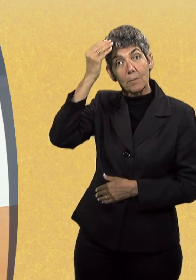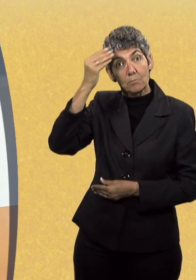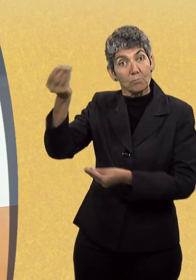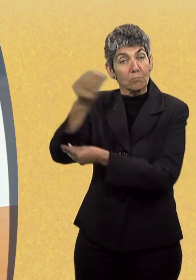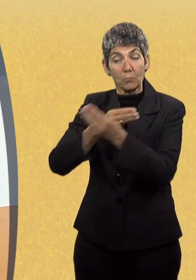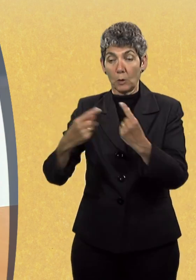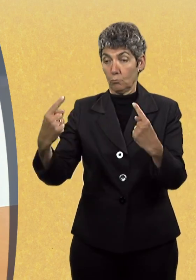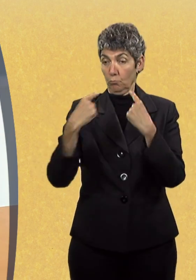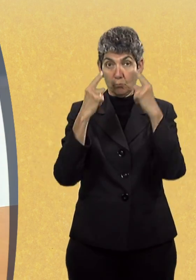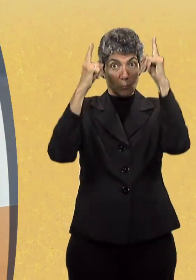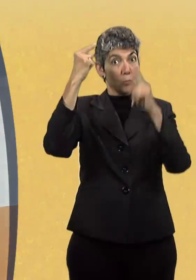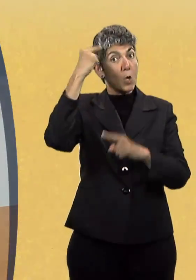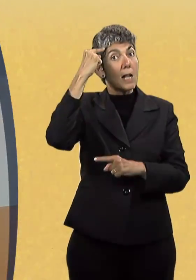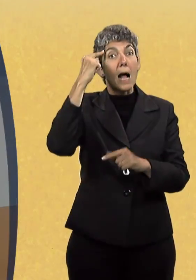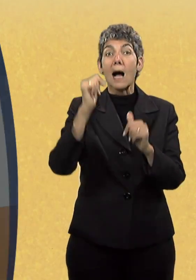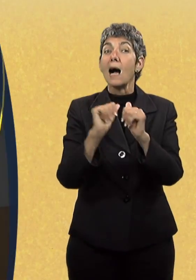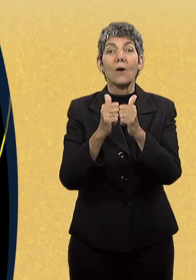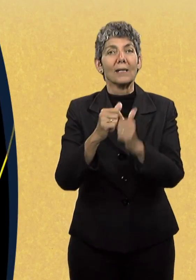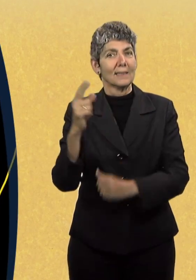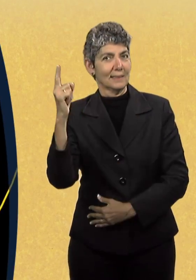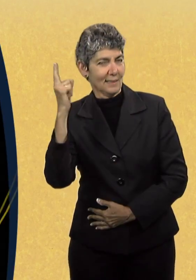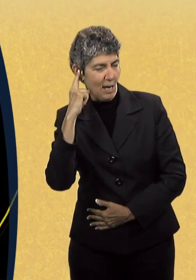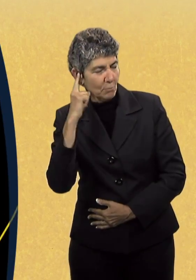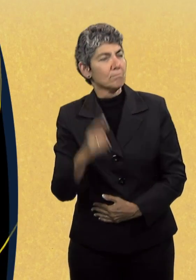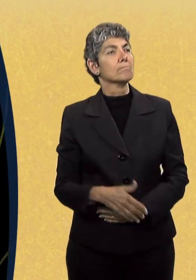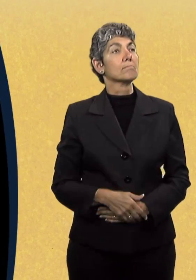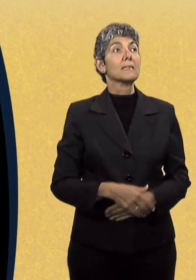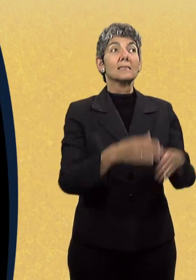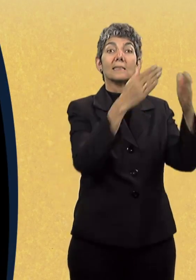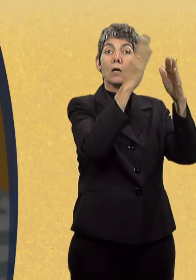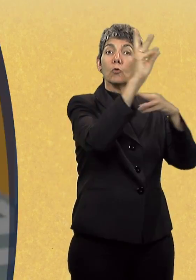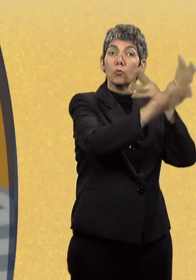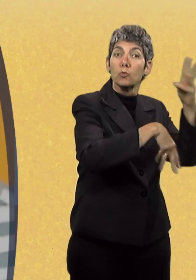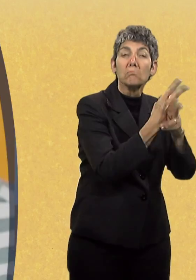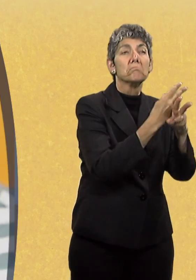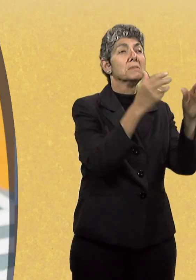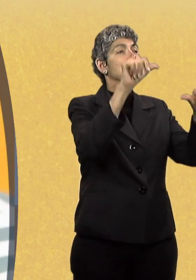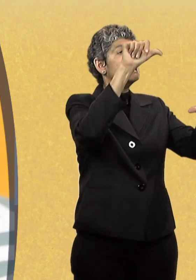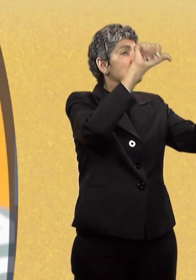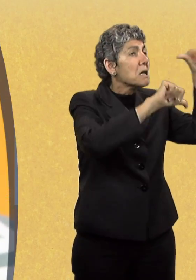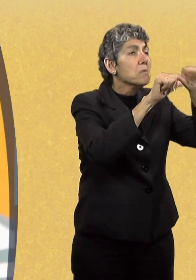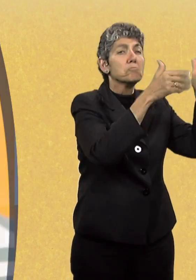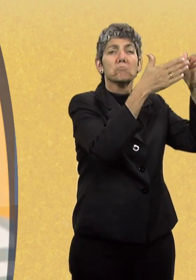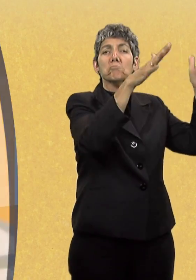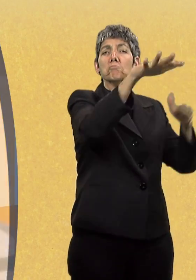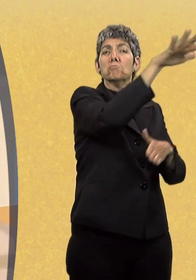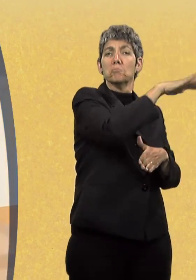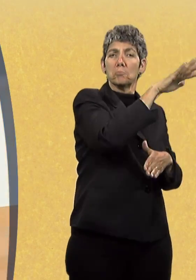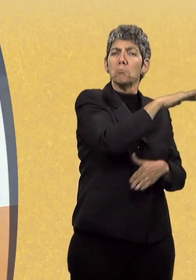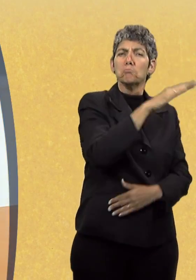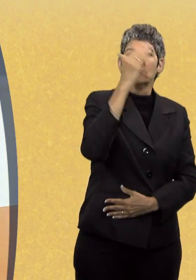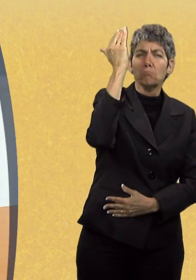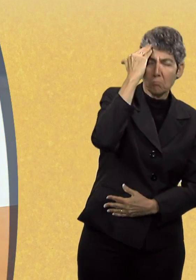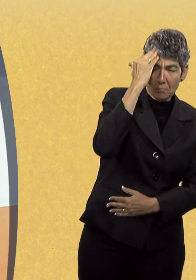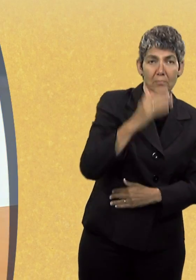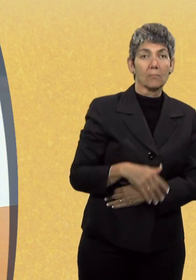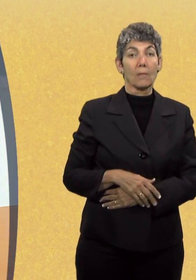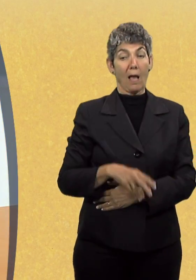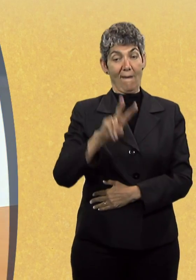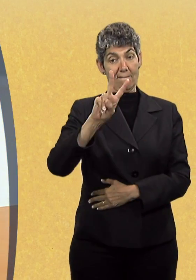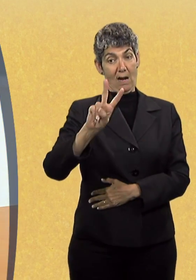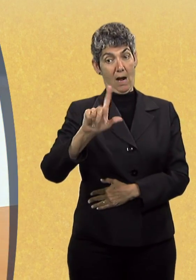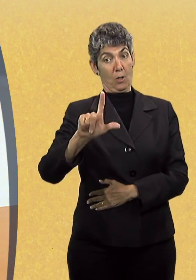how concepts are formed through sound, how information is exchanged through sound.